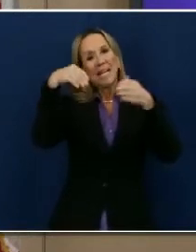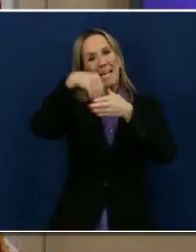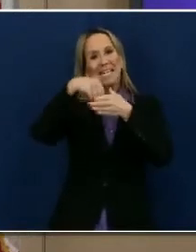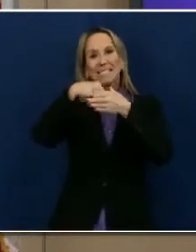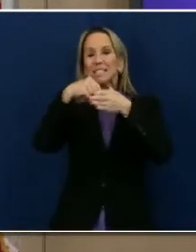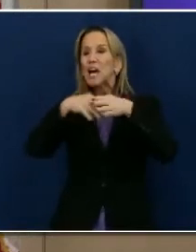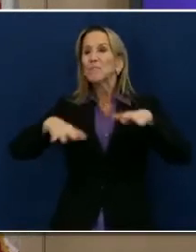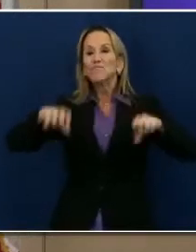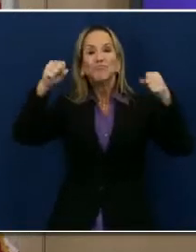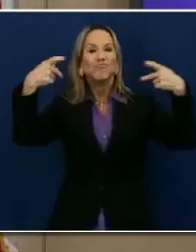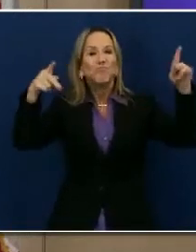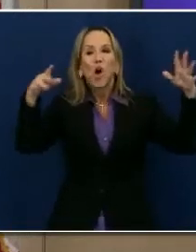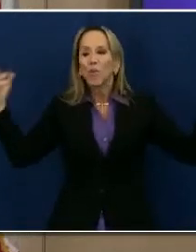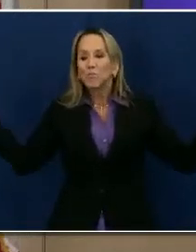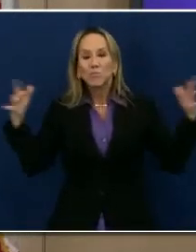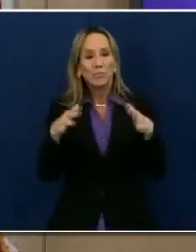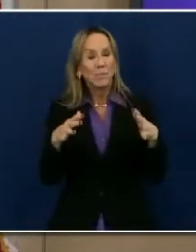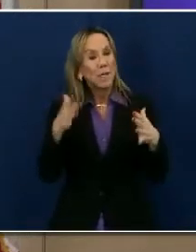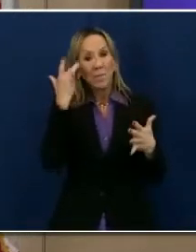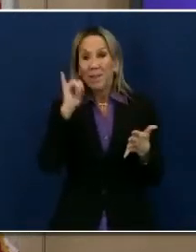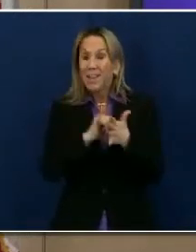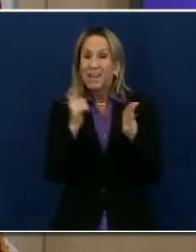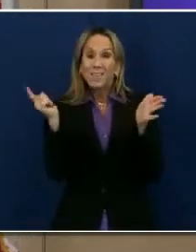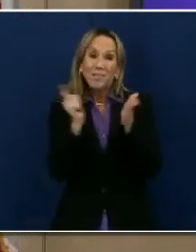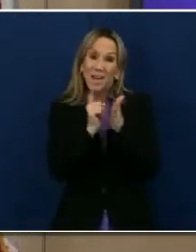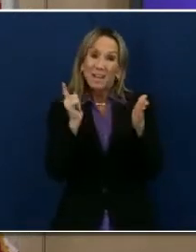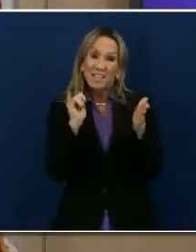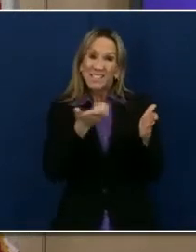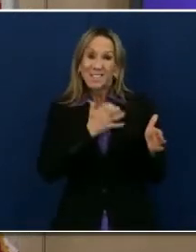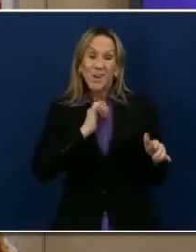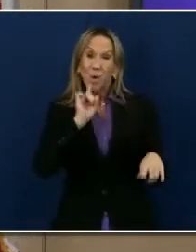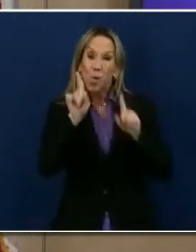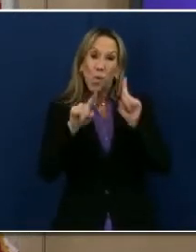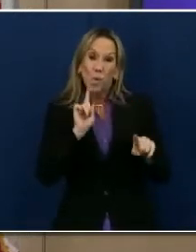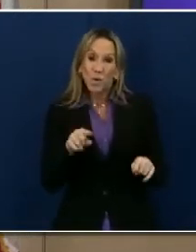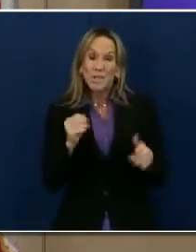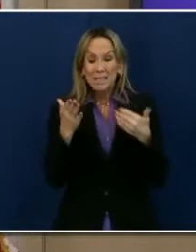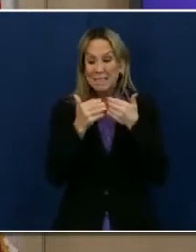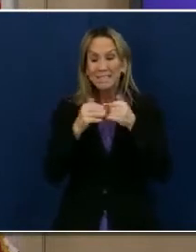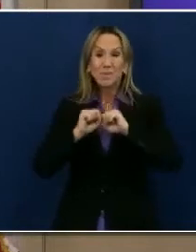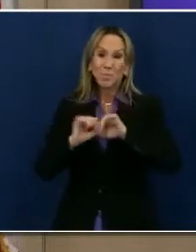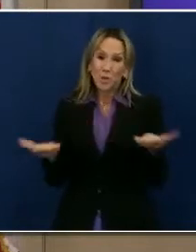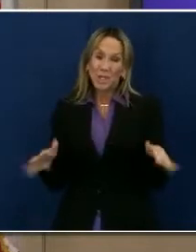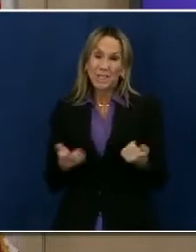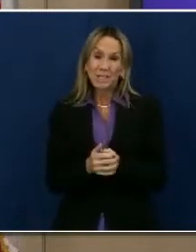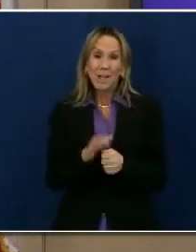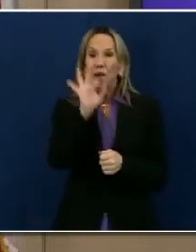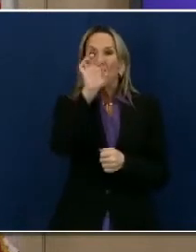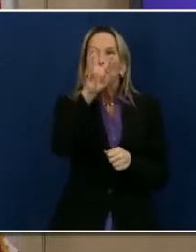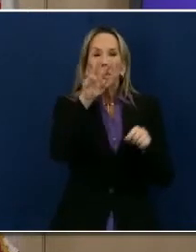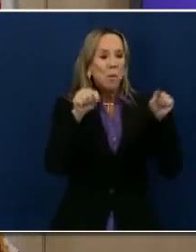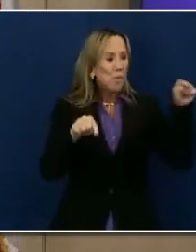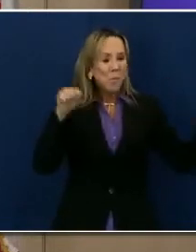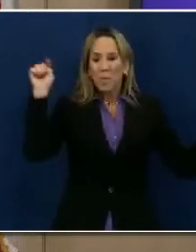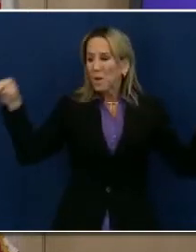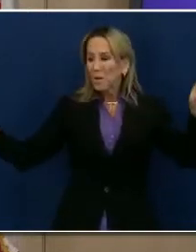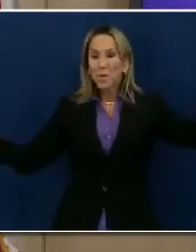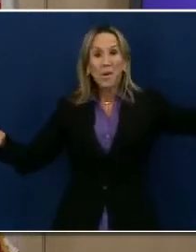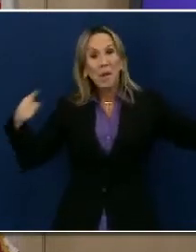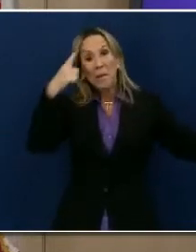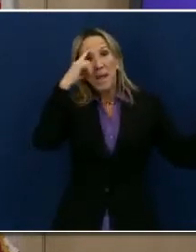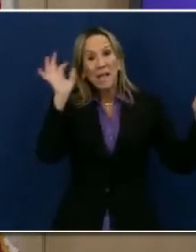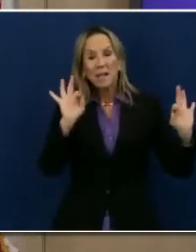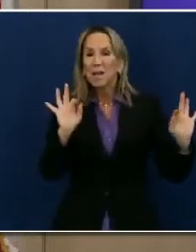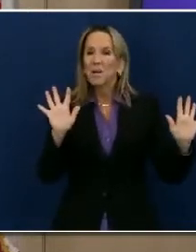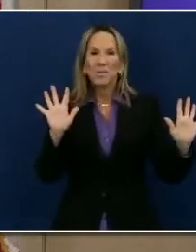public health orders, as these have the potential to become super-spreading events. And just a few of these can have a significant impact on what we're doing as